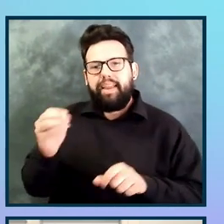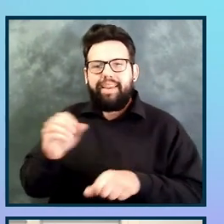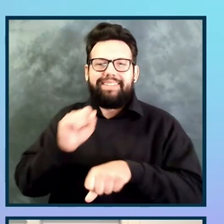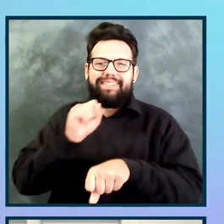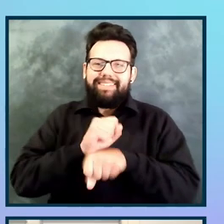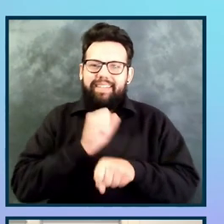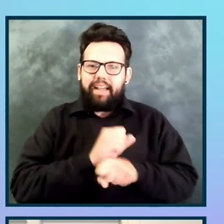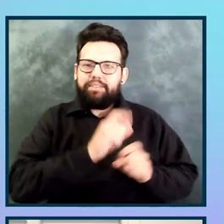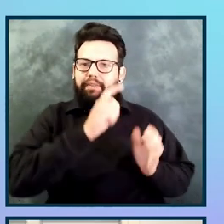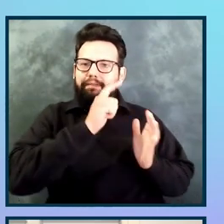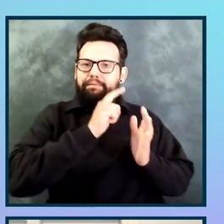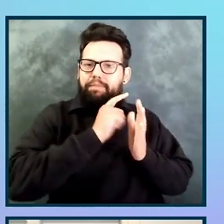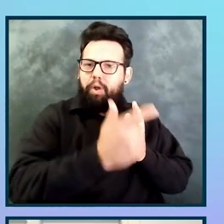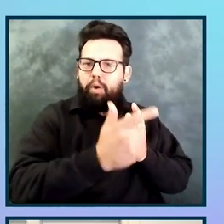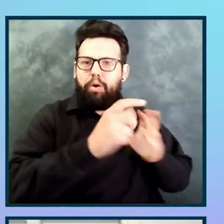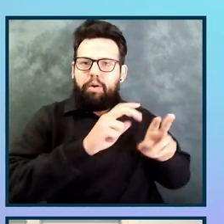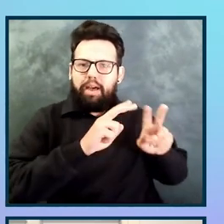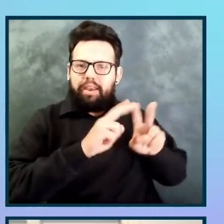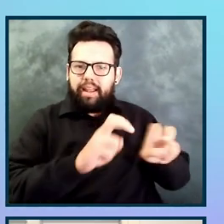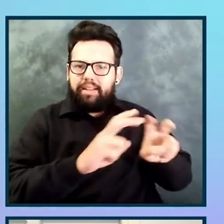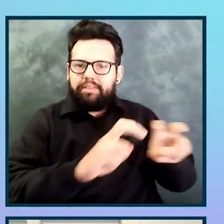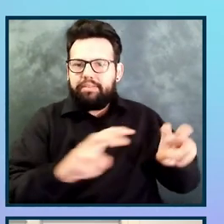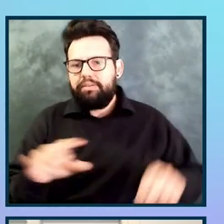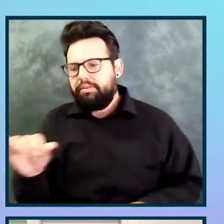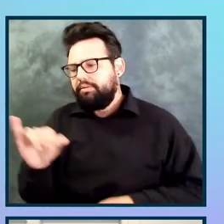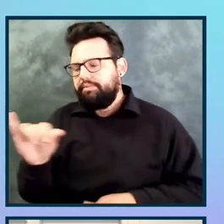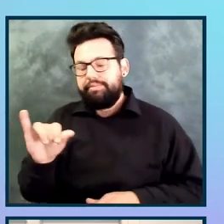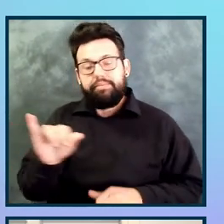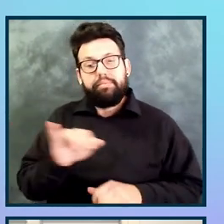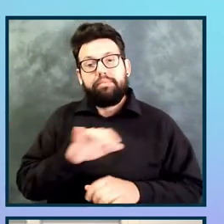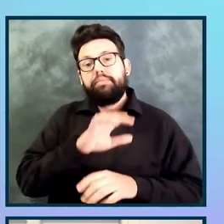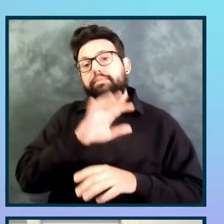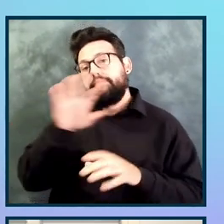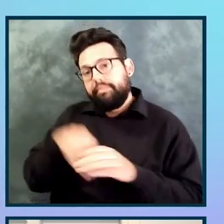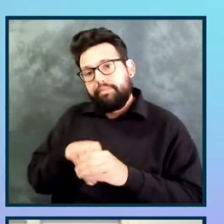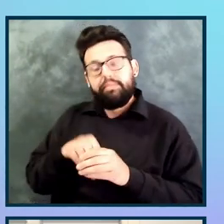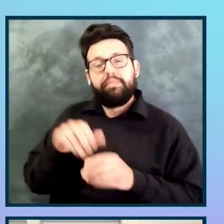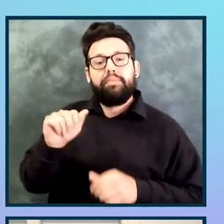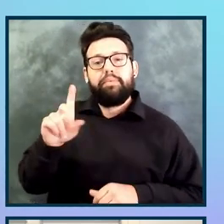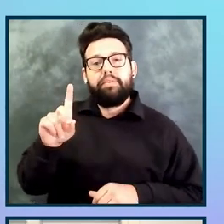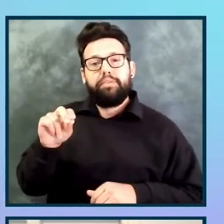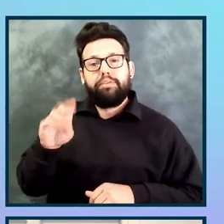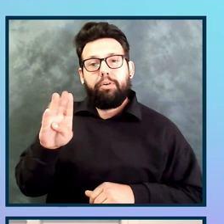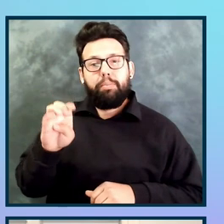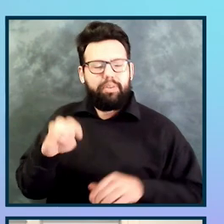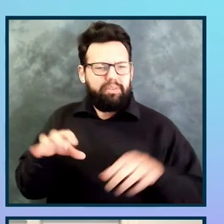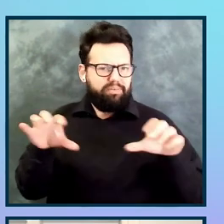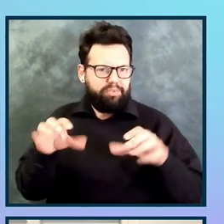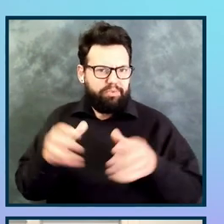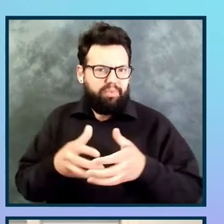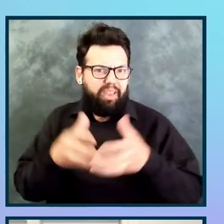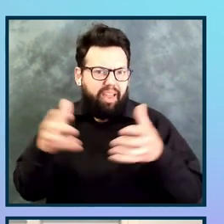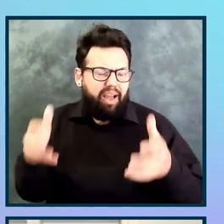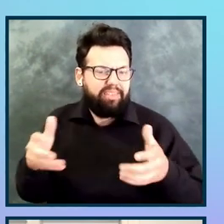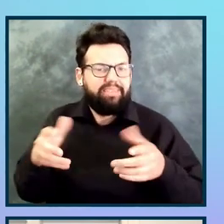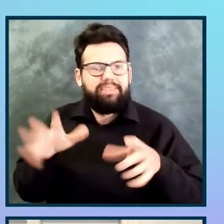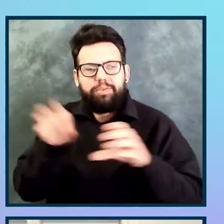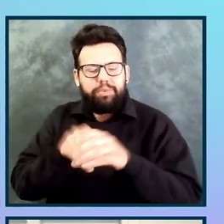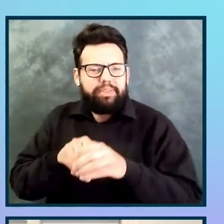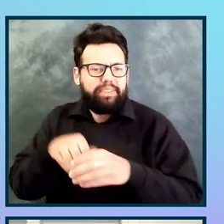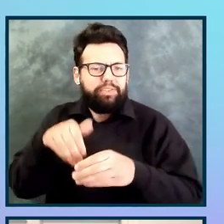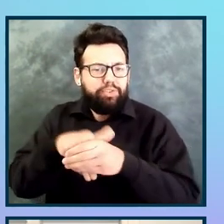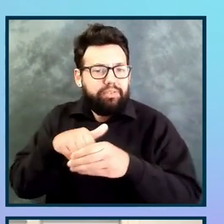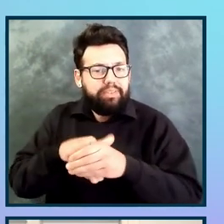we do a lot of different things within Adobe to improve the accessibility of our products, including internal testing and